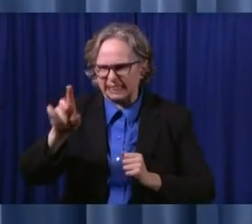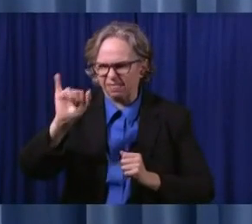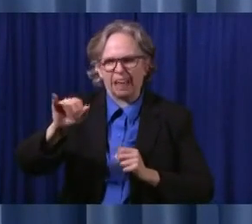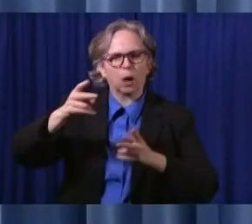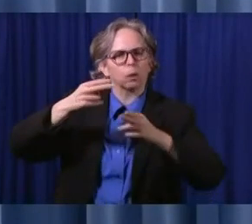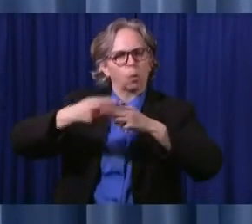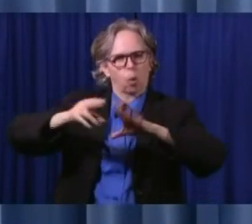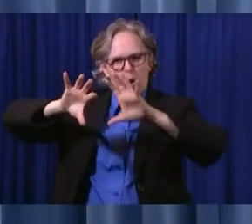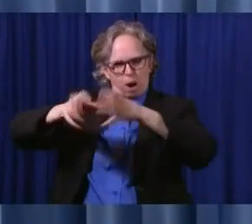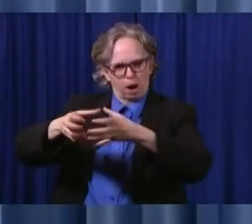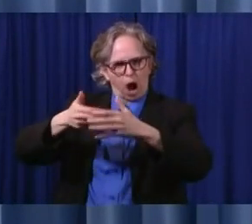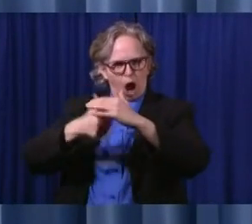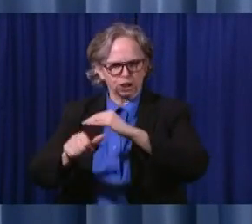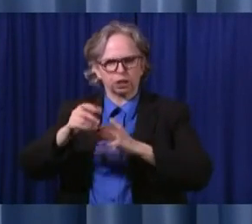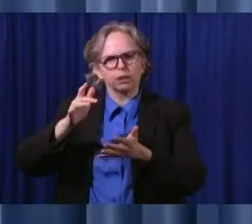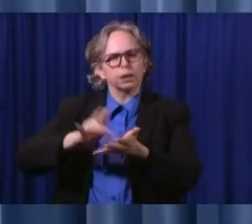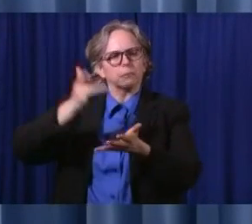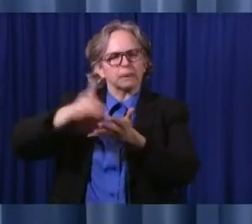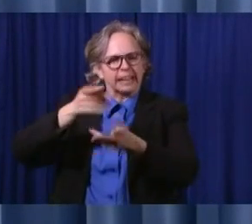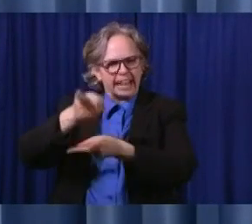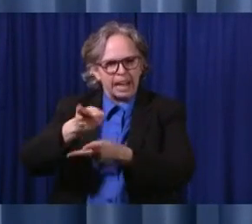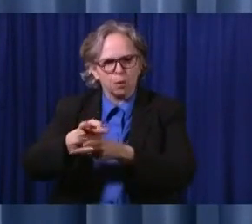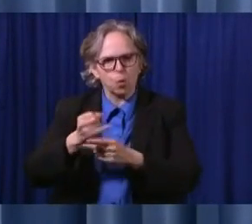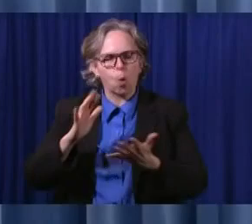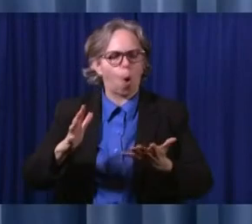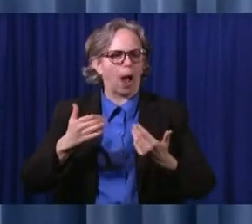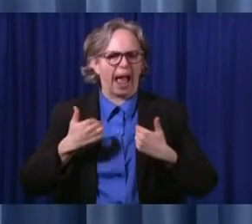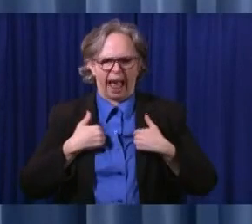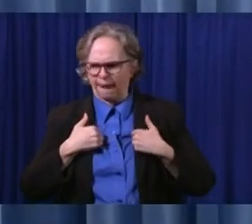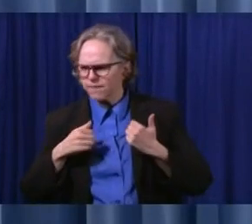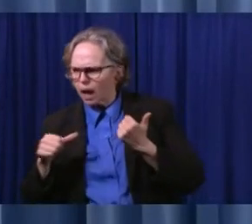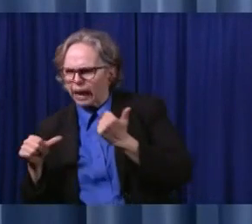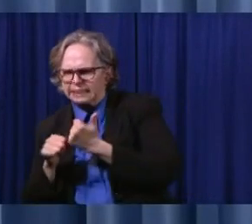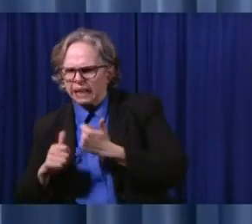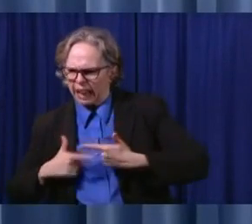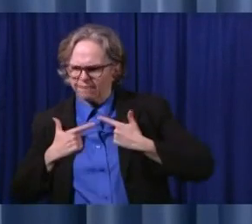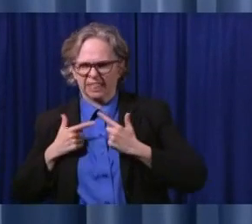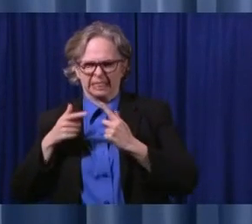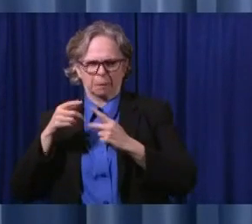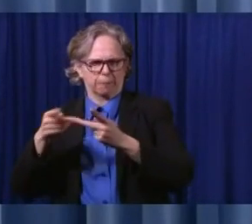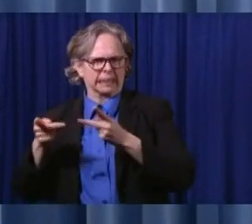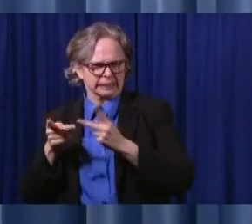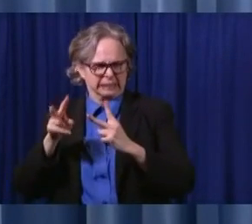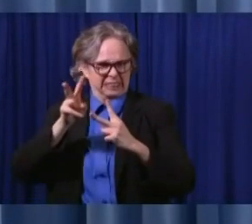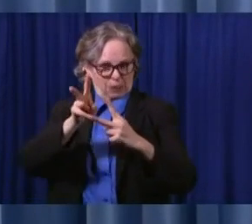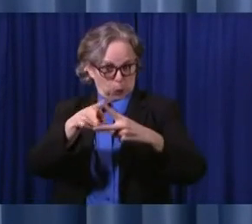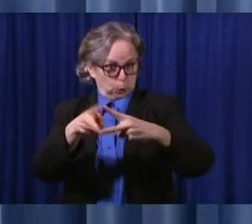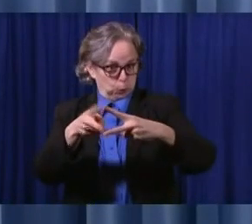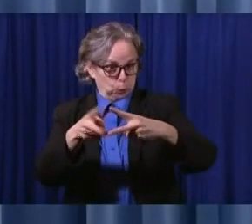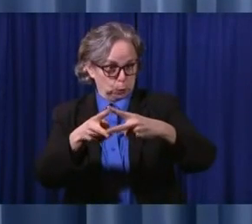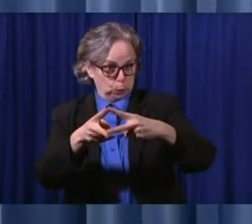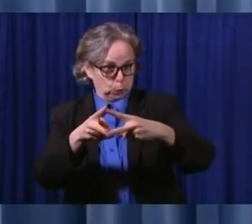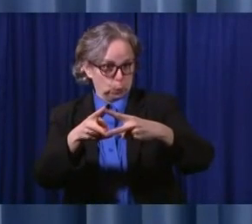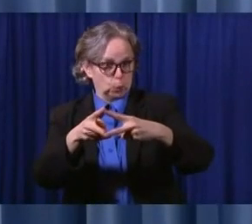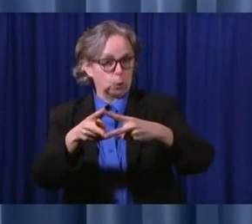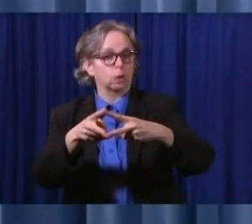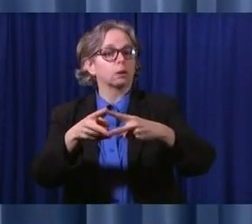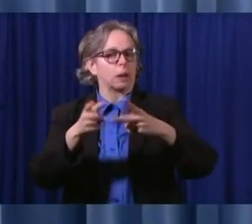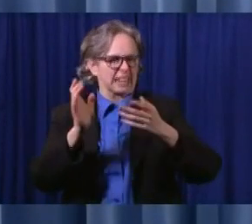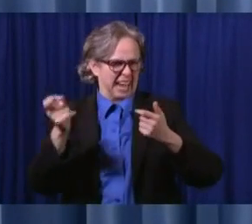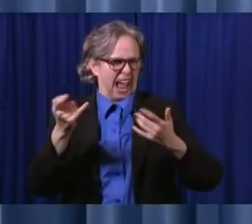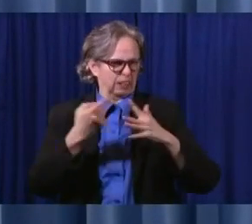assisted living facilities that are properly prepared in both cases can begin to allow outdoor